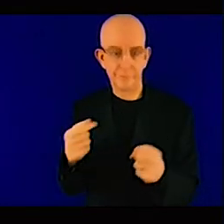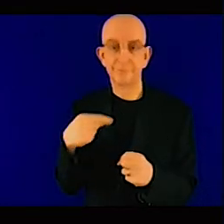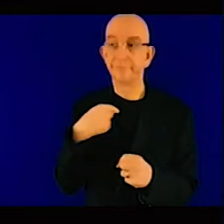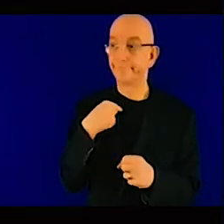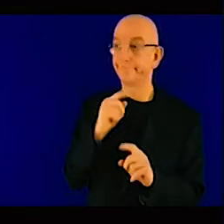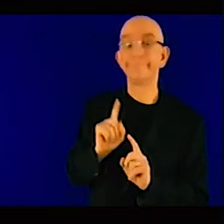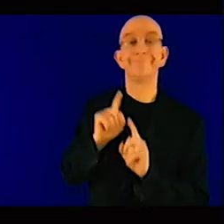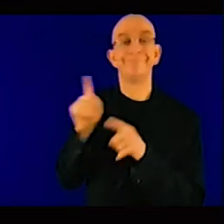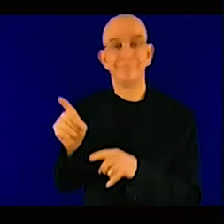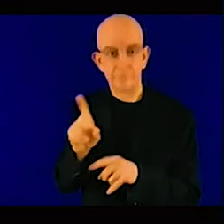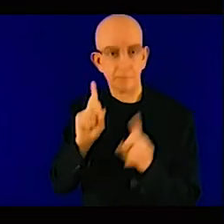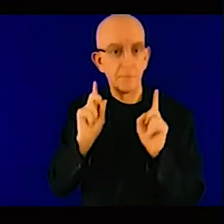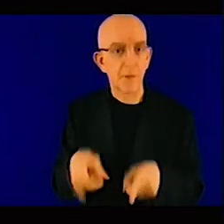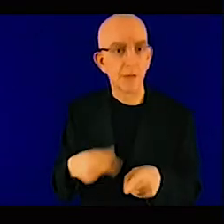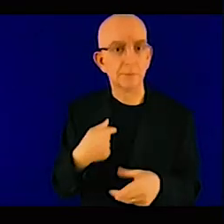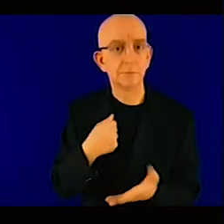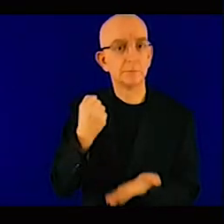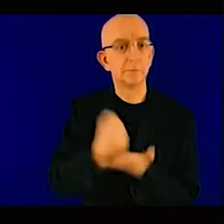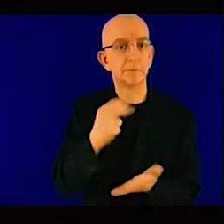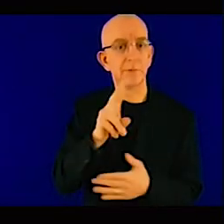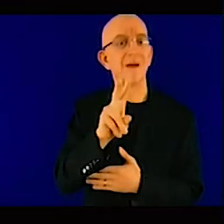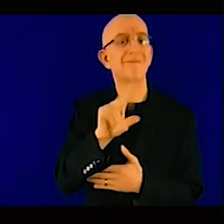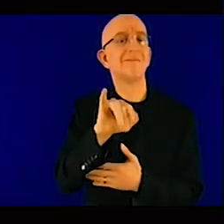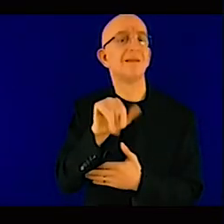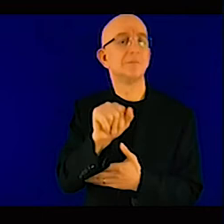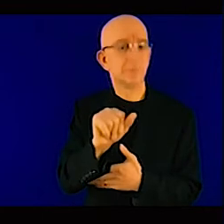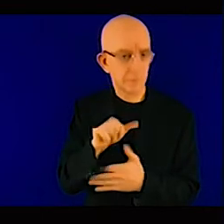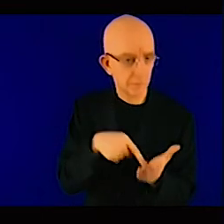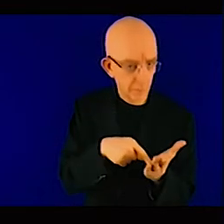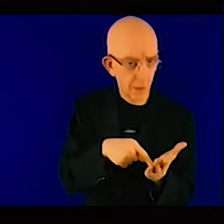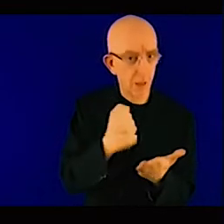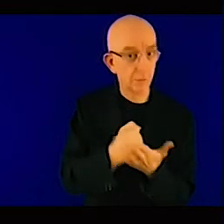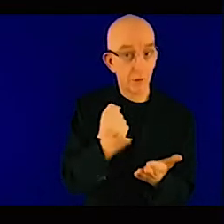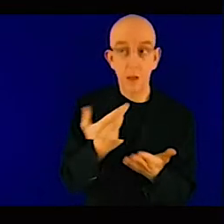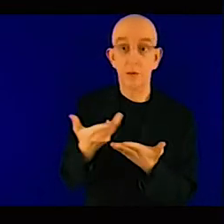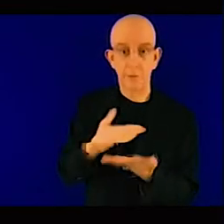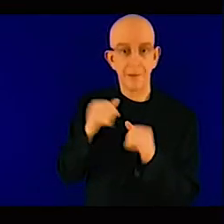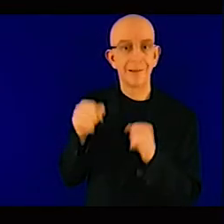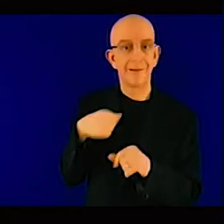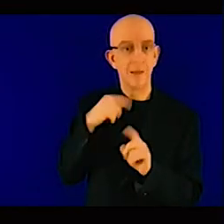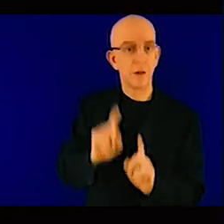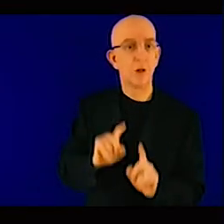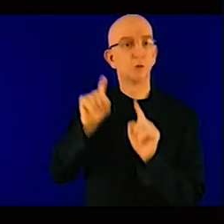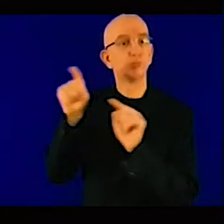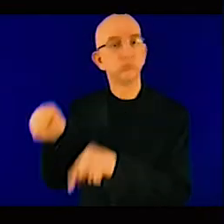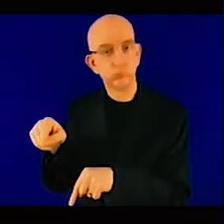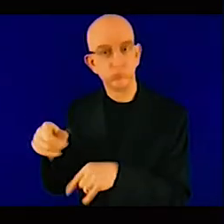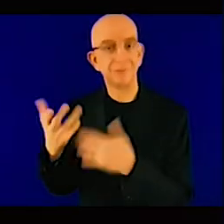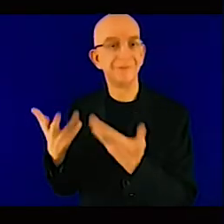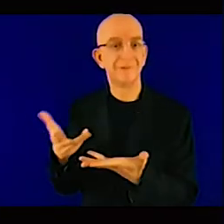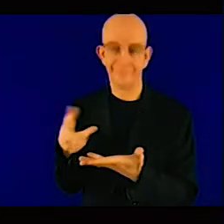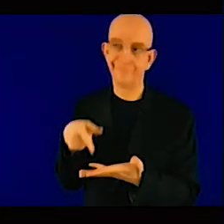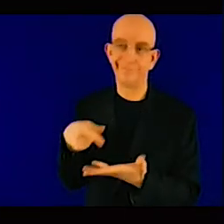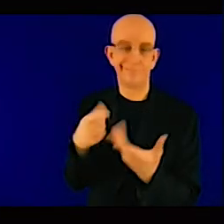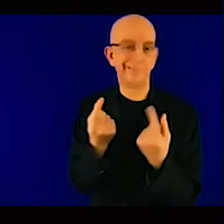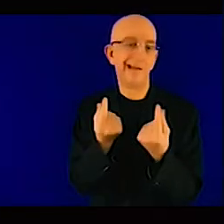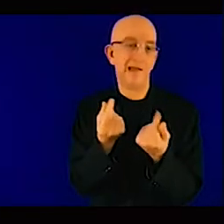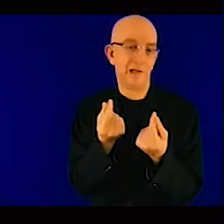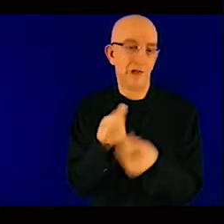in the West Africa that you can freely move. So the suggestions are not the same across the region in Africa. So